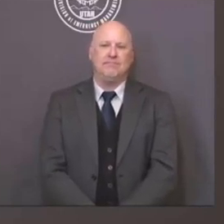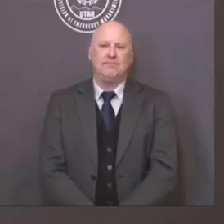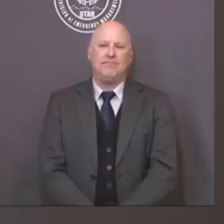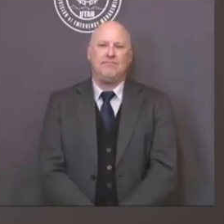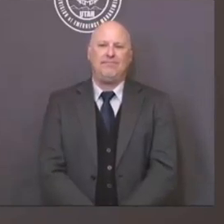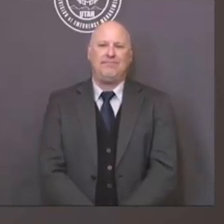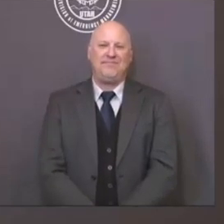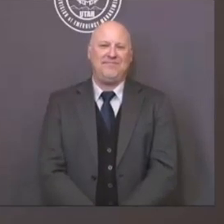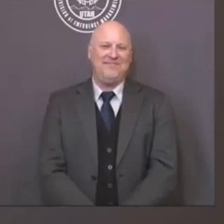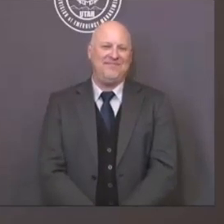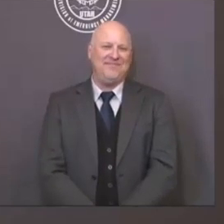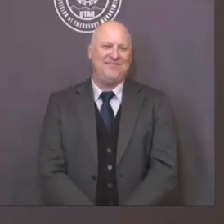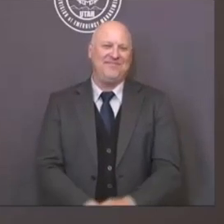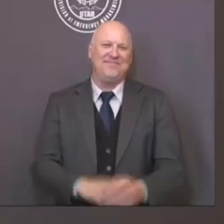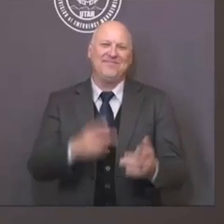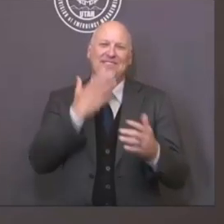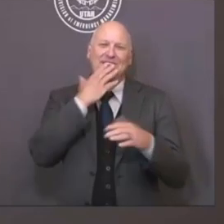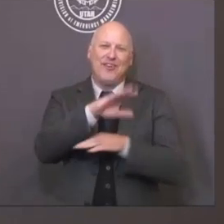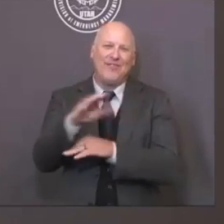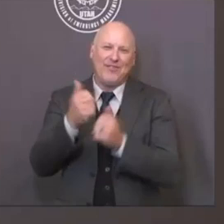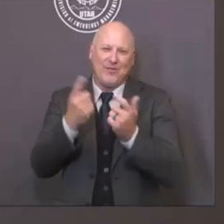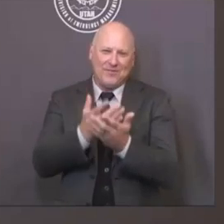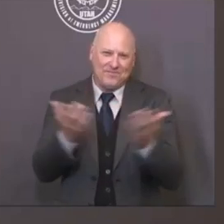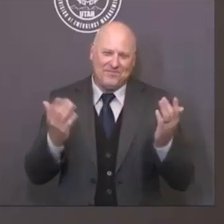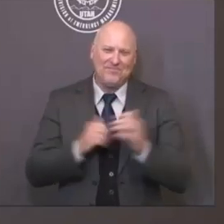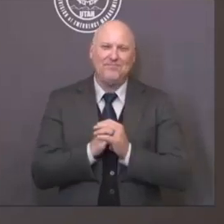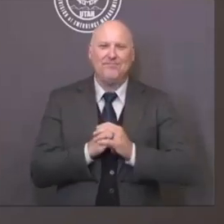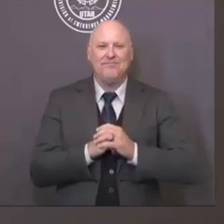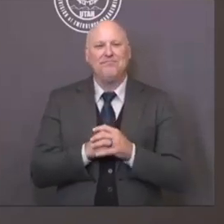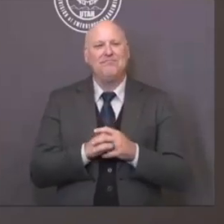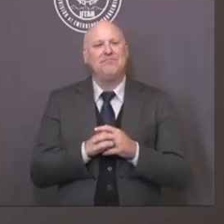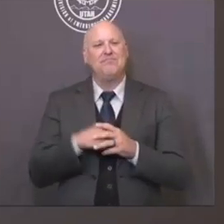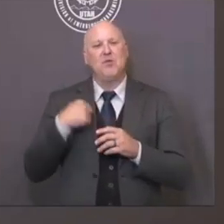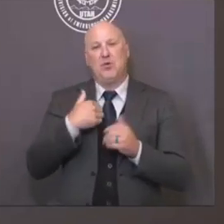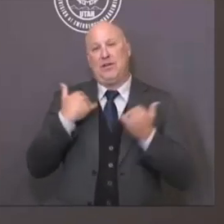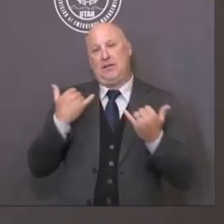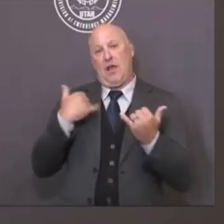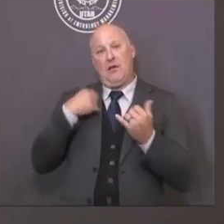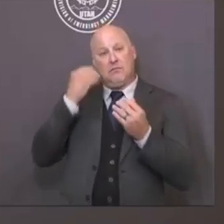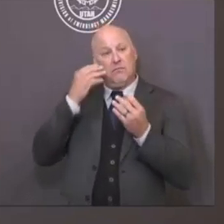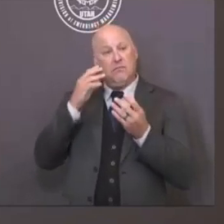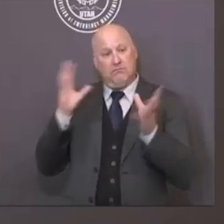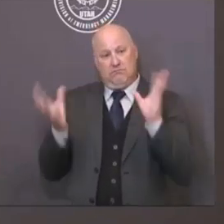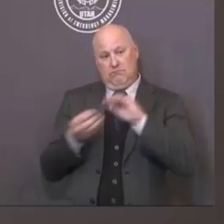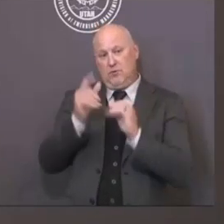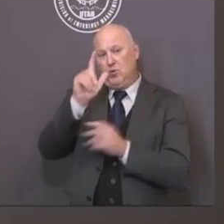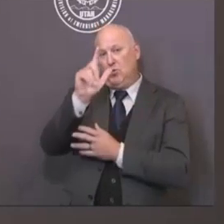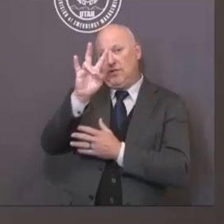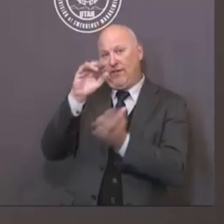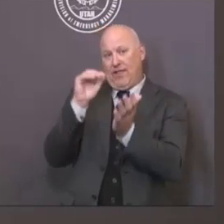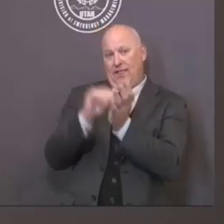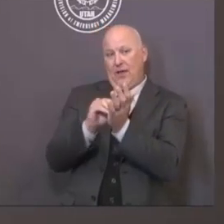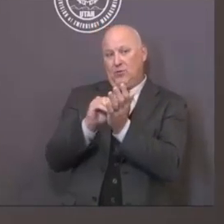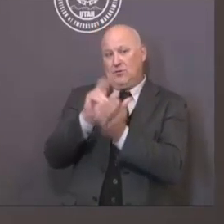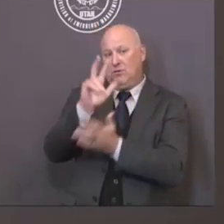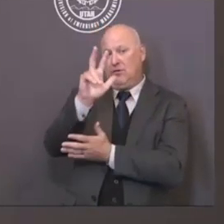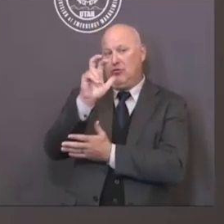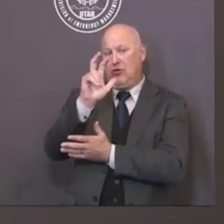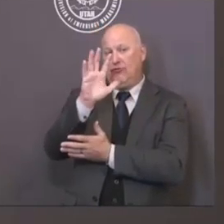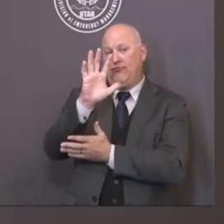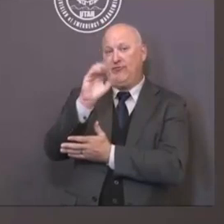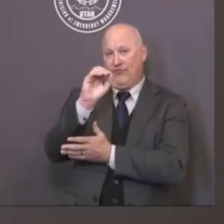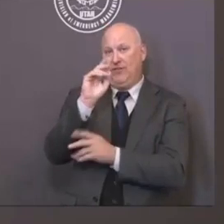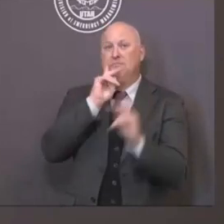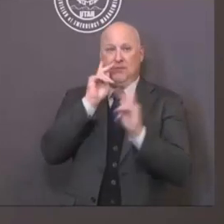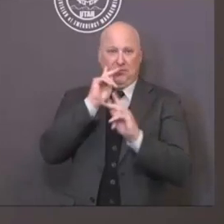Okay. Good afternoon. We now have a total of 27,356 cases of COVID-19